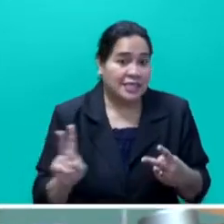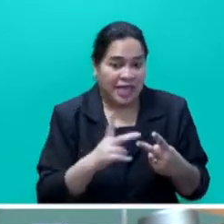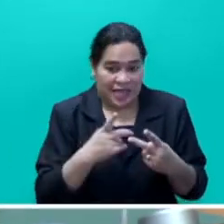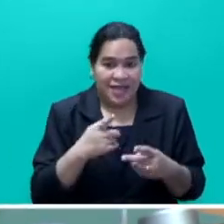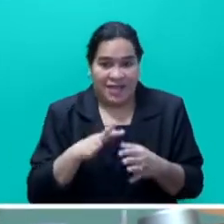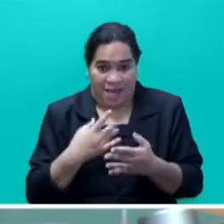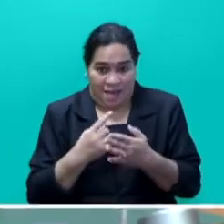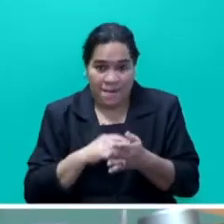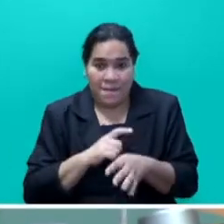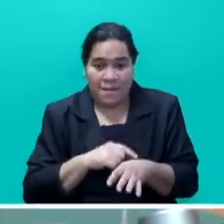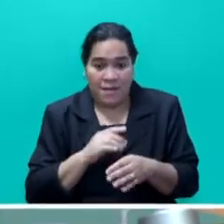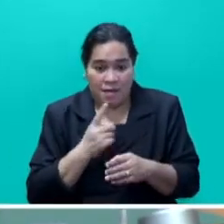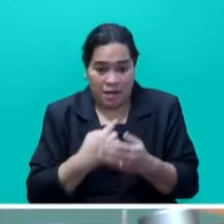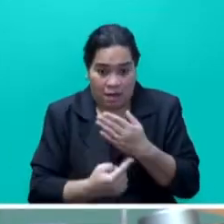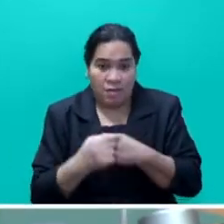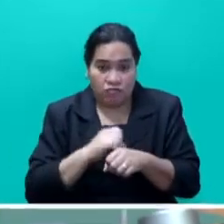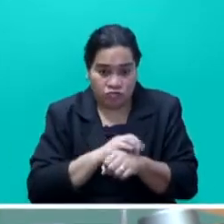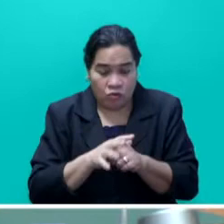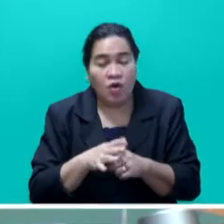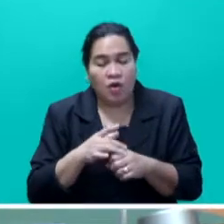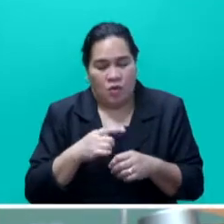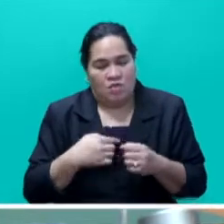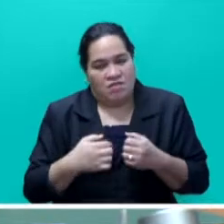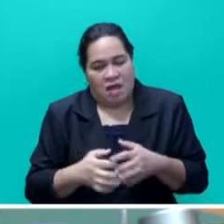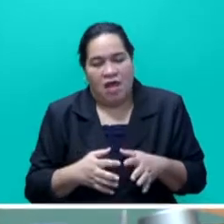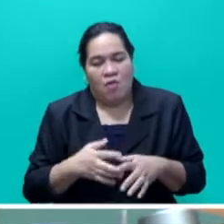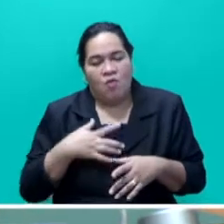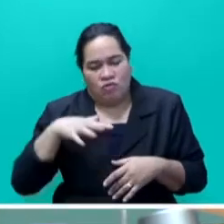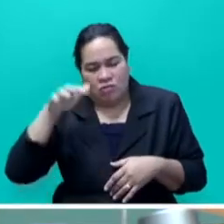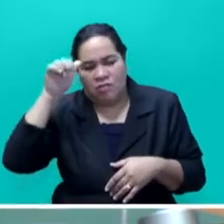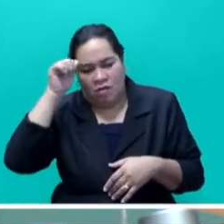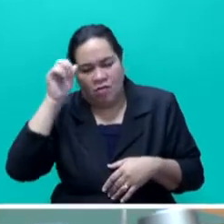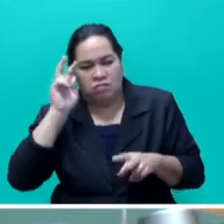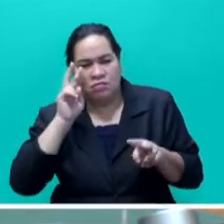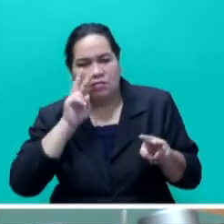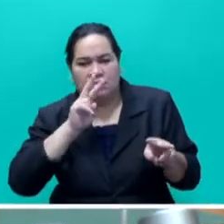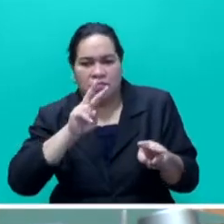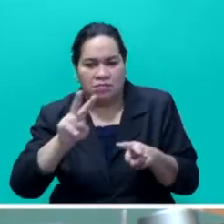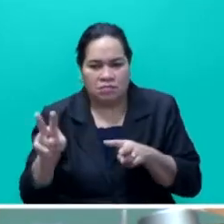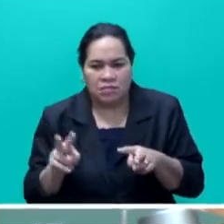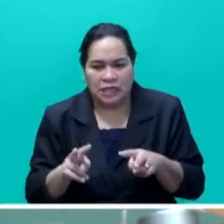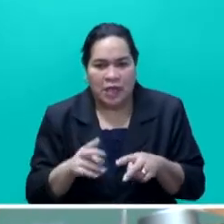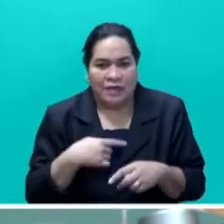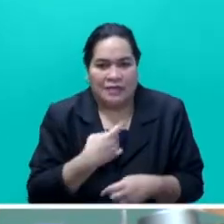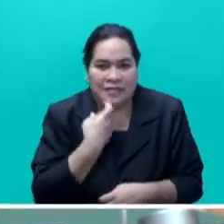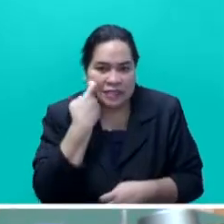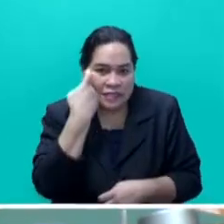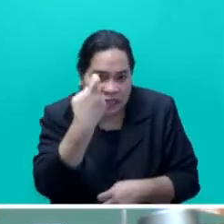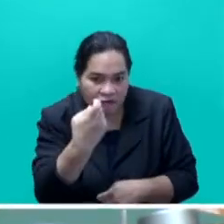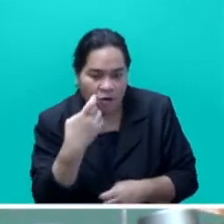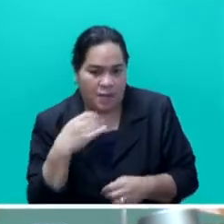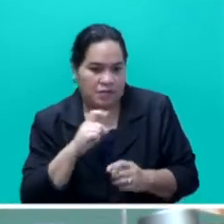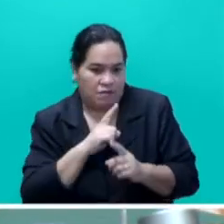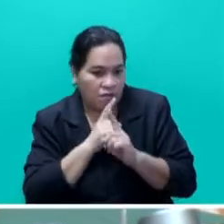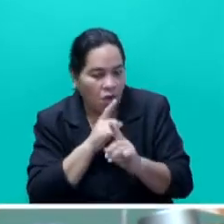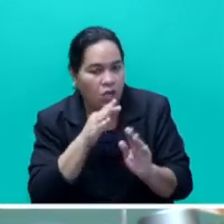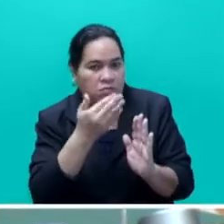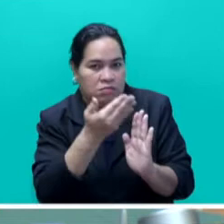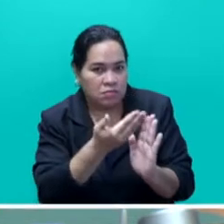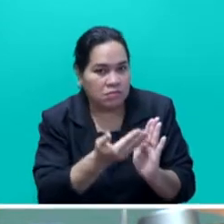we had embarked on this program taking into account all the precautions and protocols to be observed